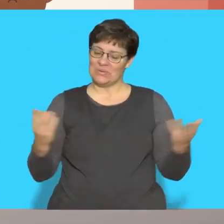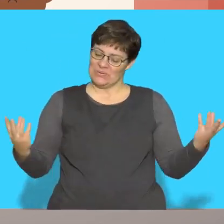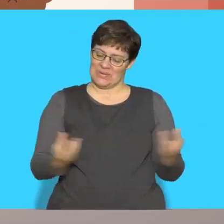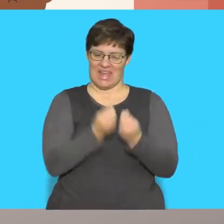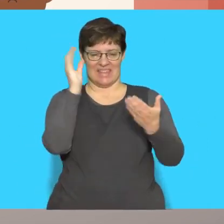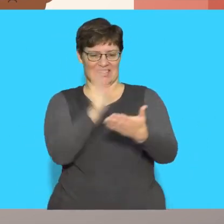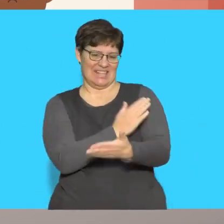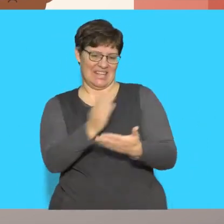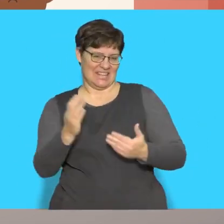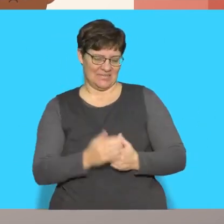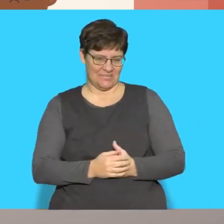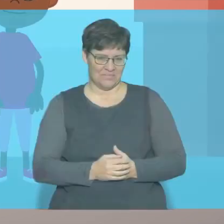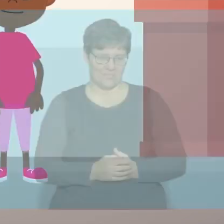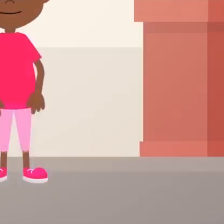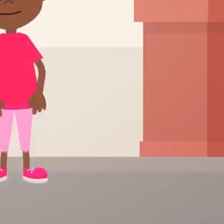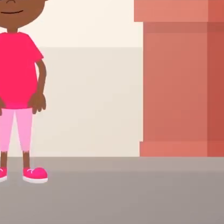sing together!